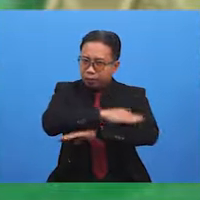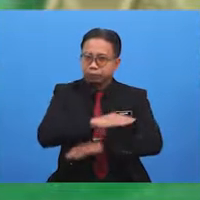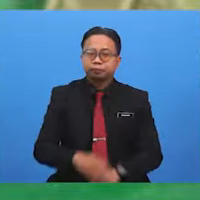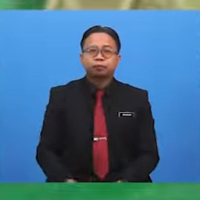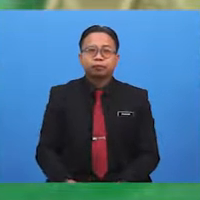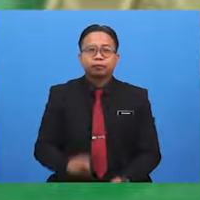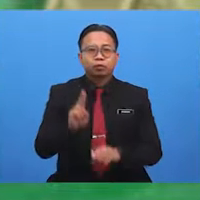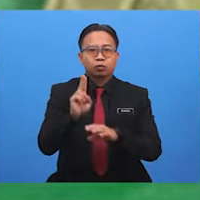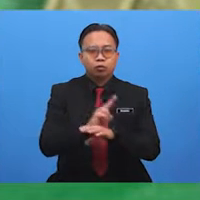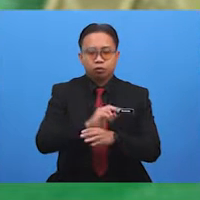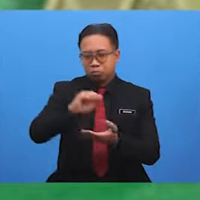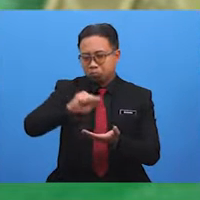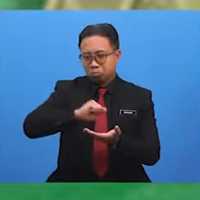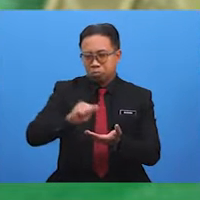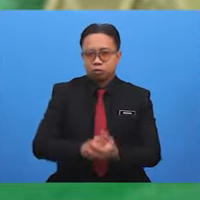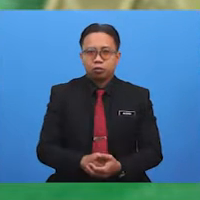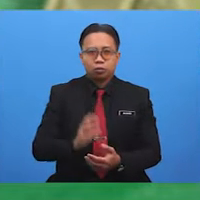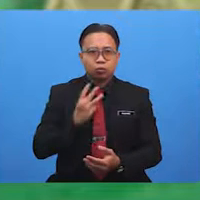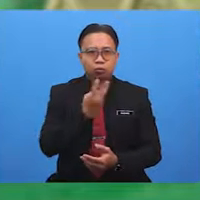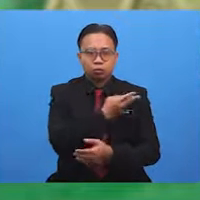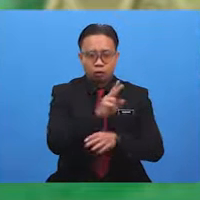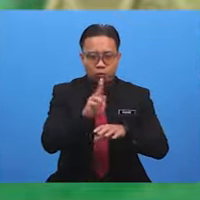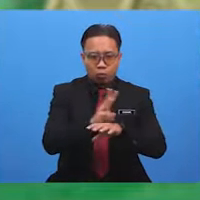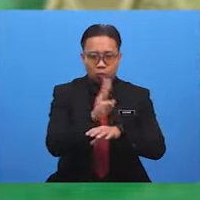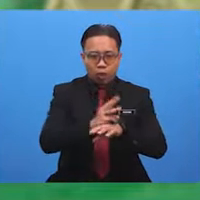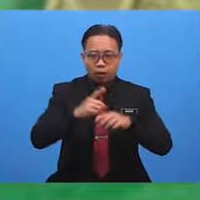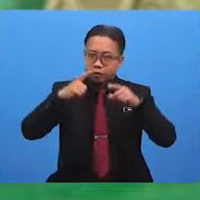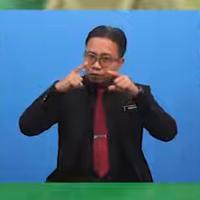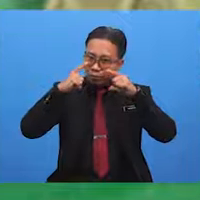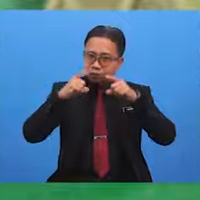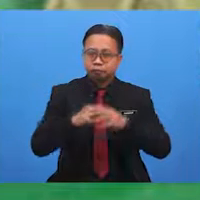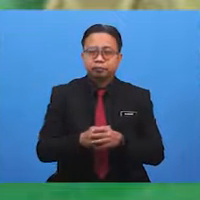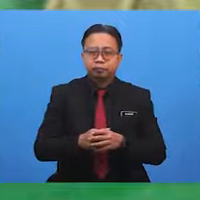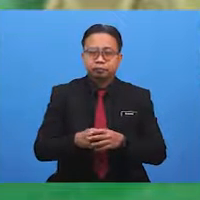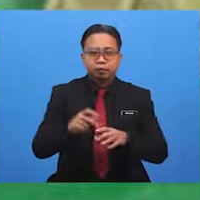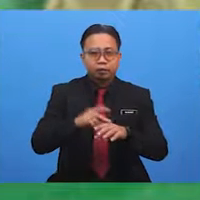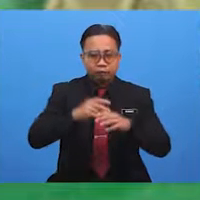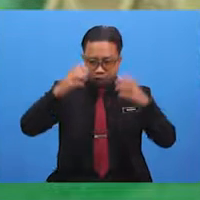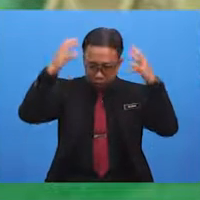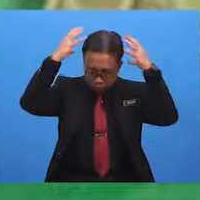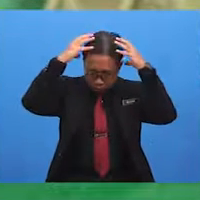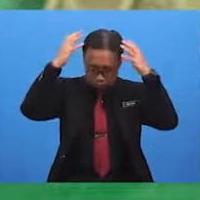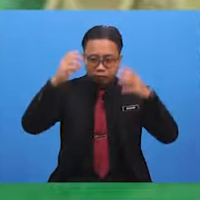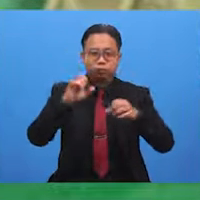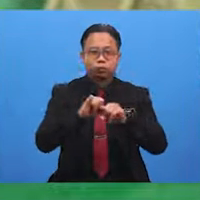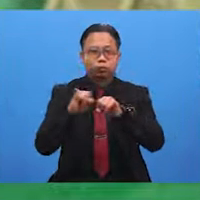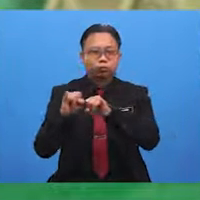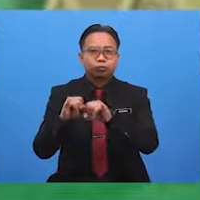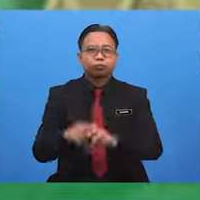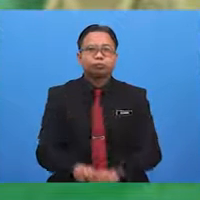cleaning cloth. We wore face masks and covered our heads with our scarves too, teacher.